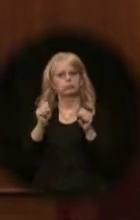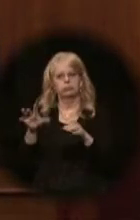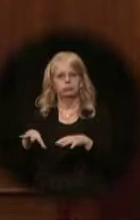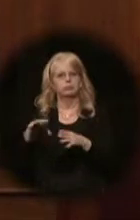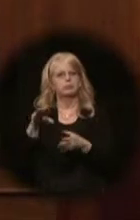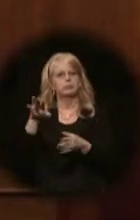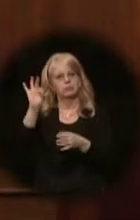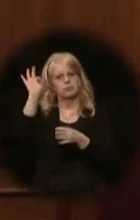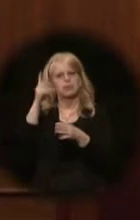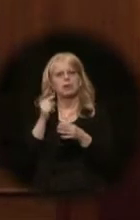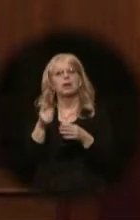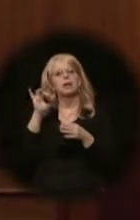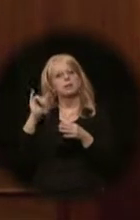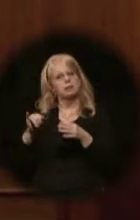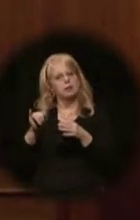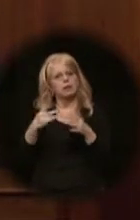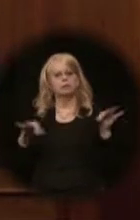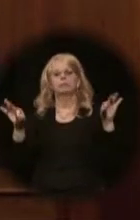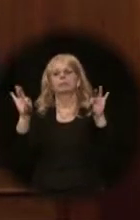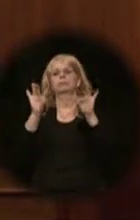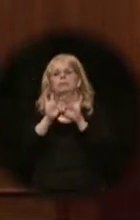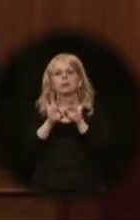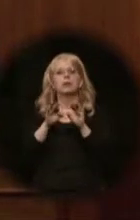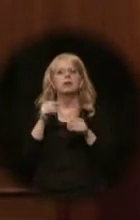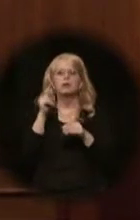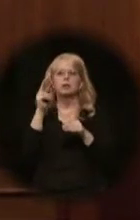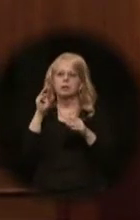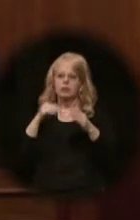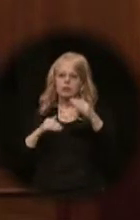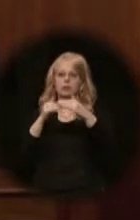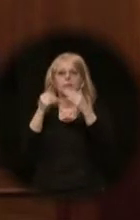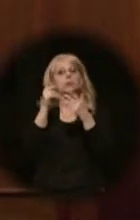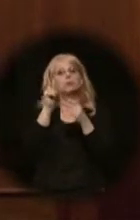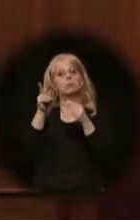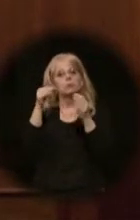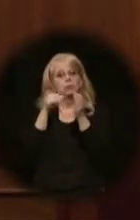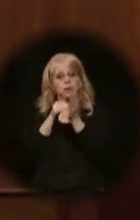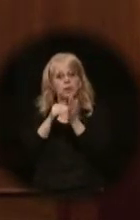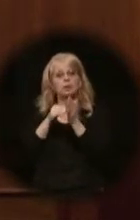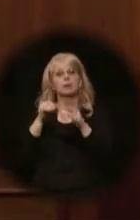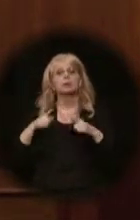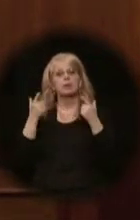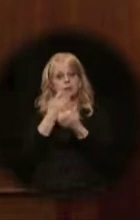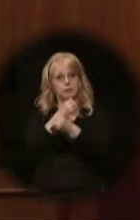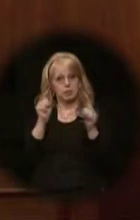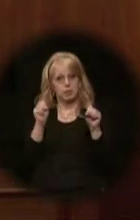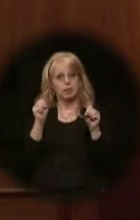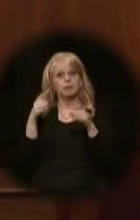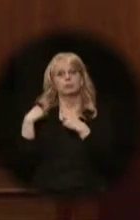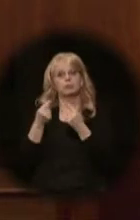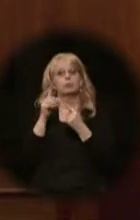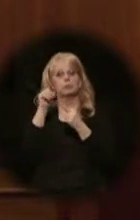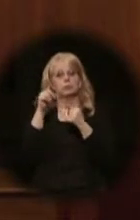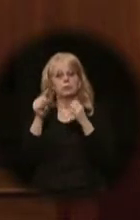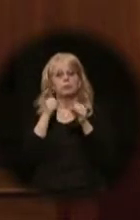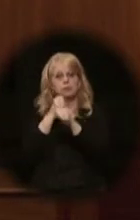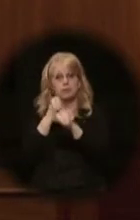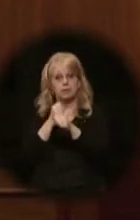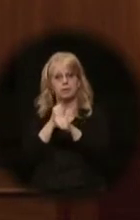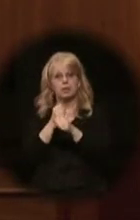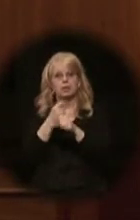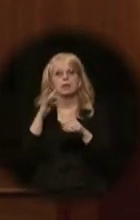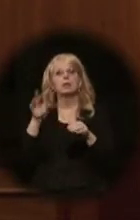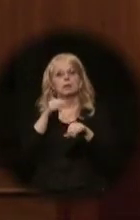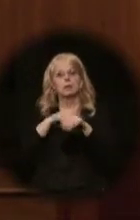The incident represented the 2,000th life saved by the Alaska Air National Guard in nearly 20 years. We honor